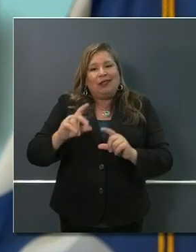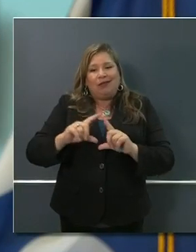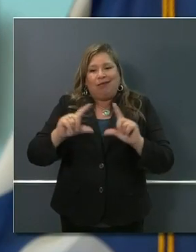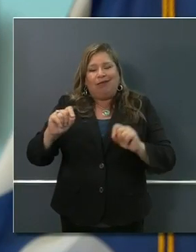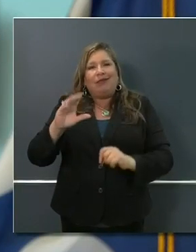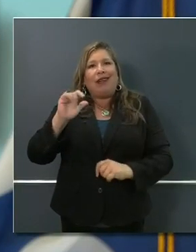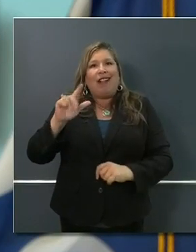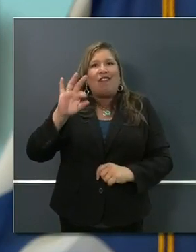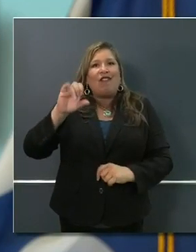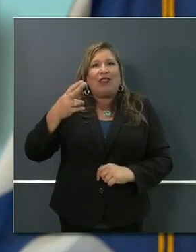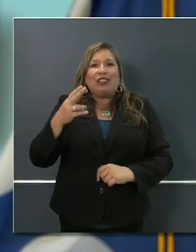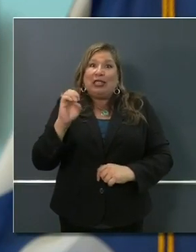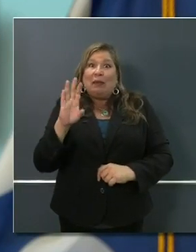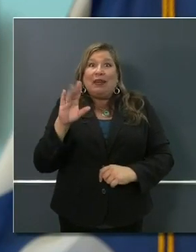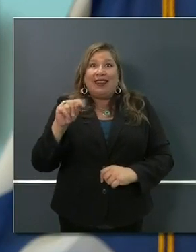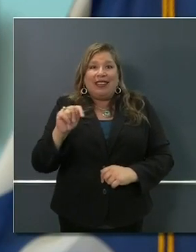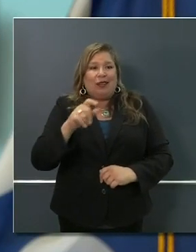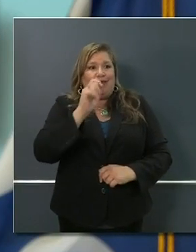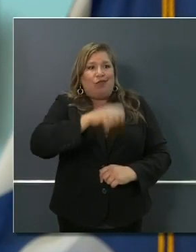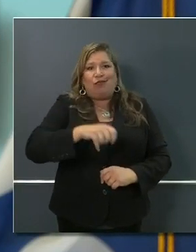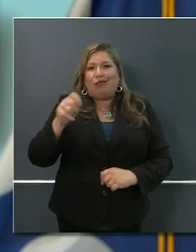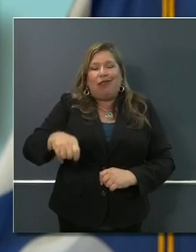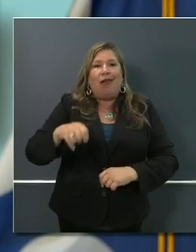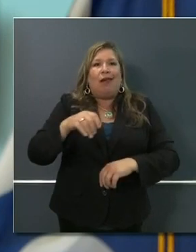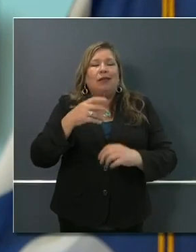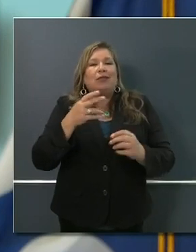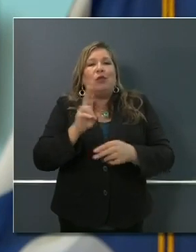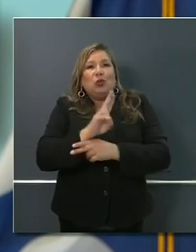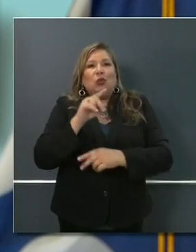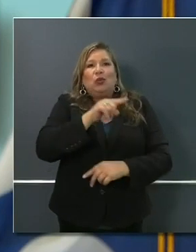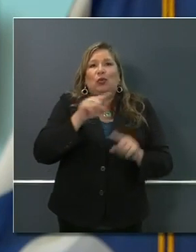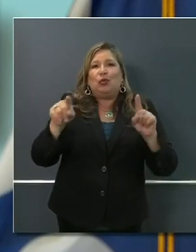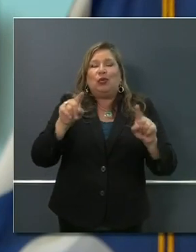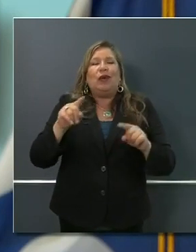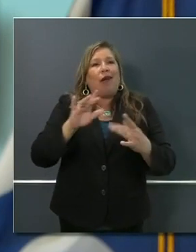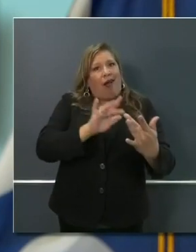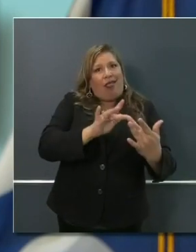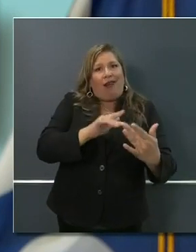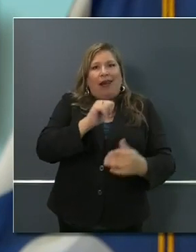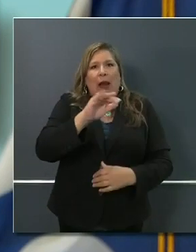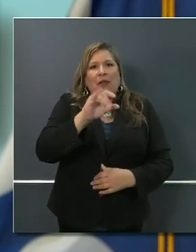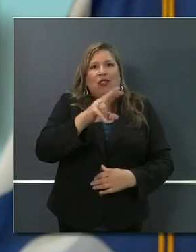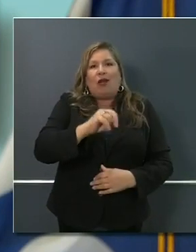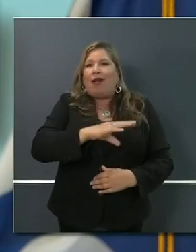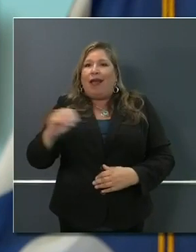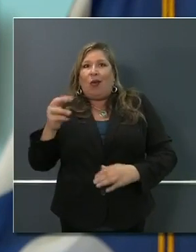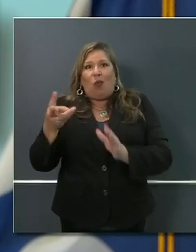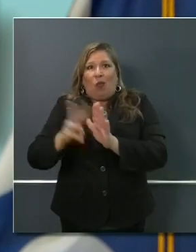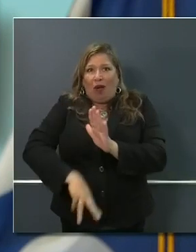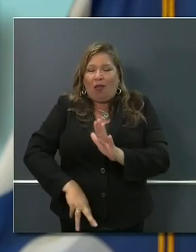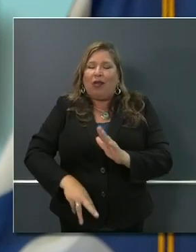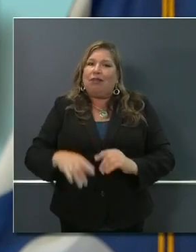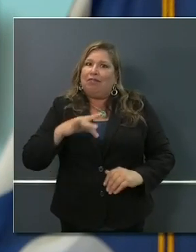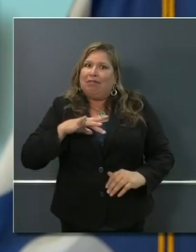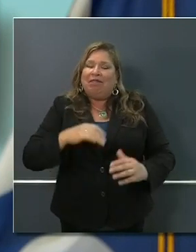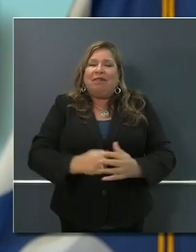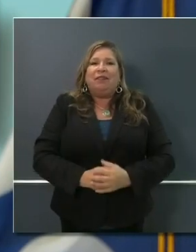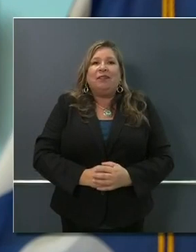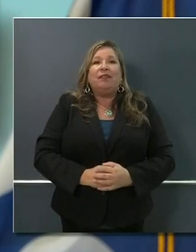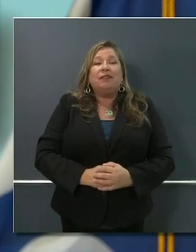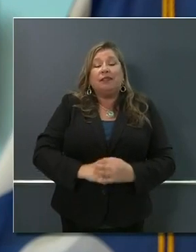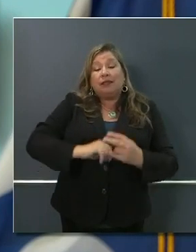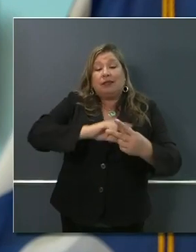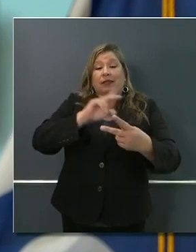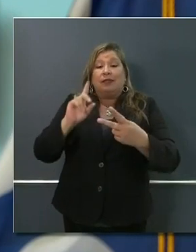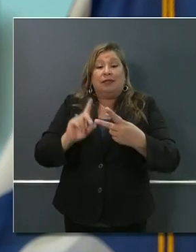online today as well. The second waiver that I wanted to mention, the third announcement of the day, is also a rather